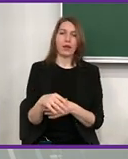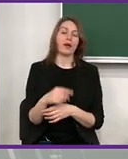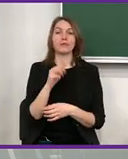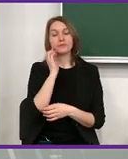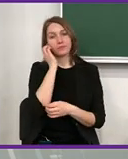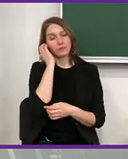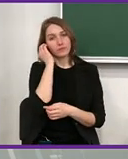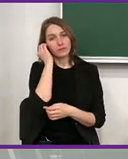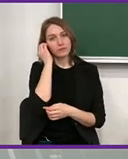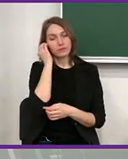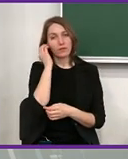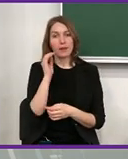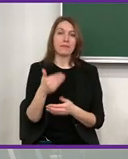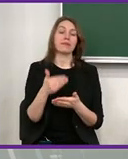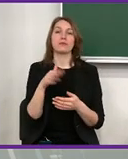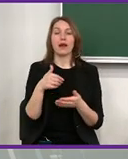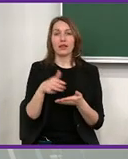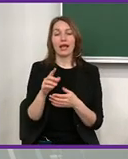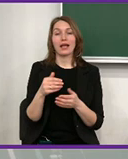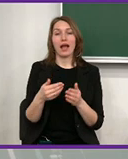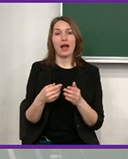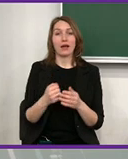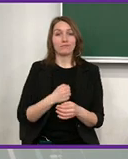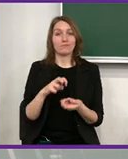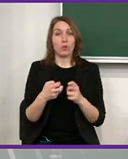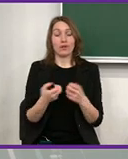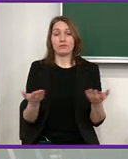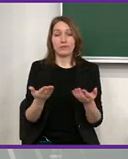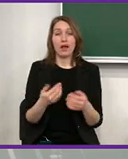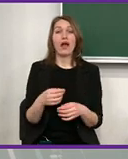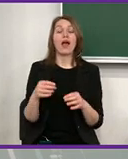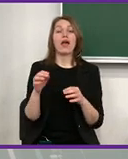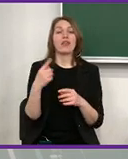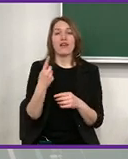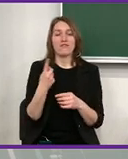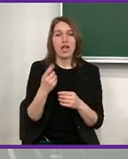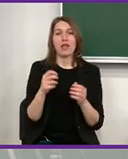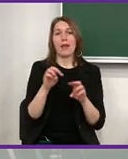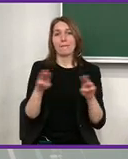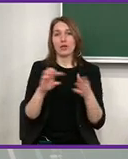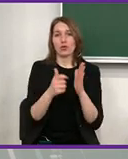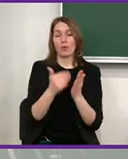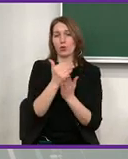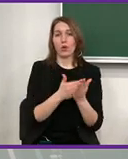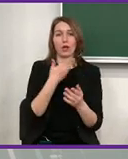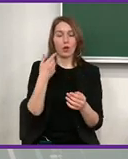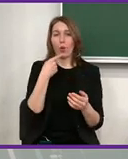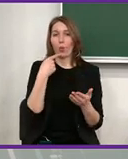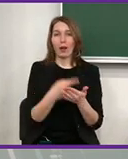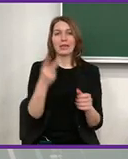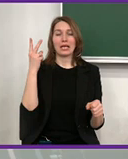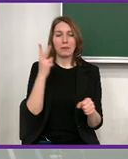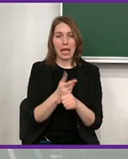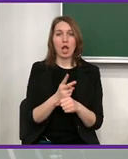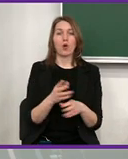under under know, putting, eyes, pushing us, you we are not haha. But some of them